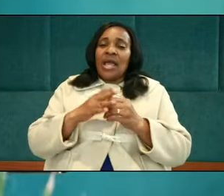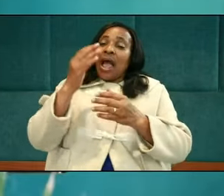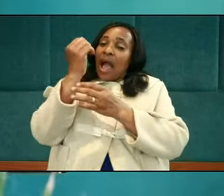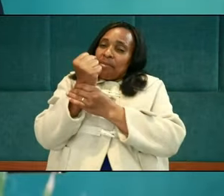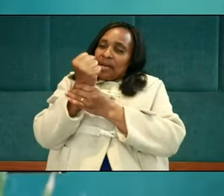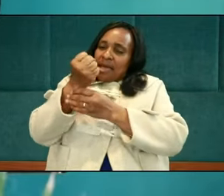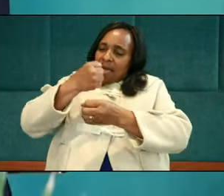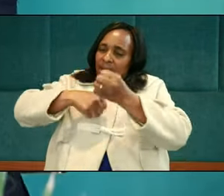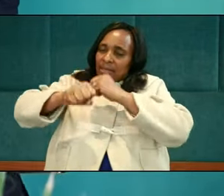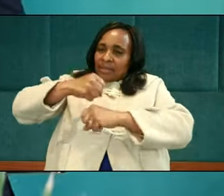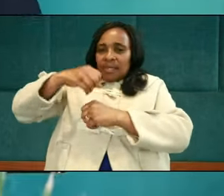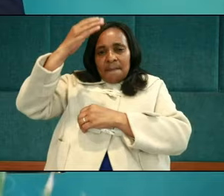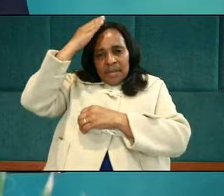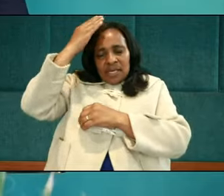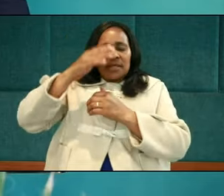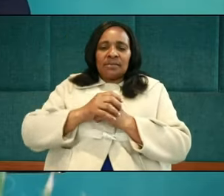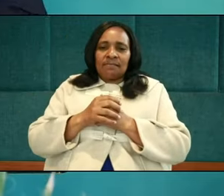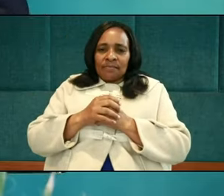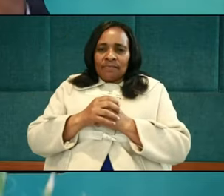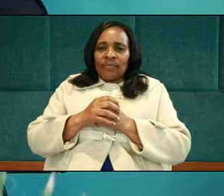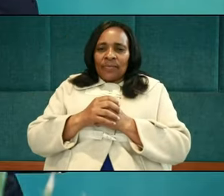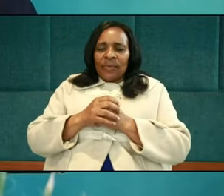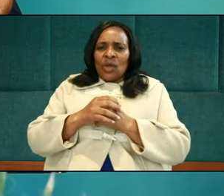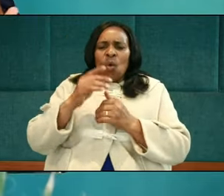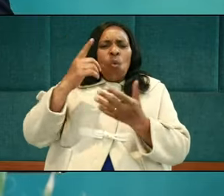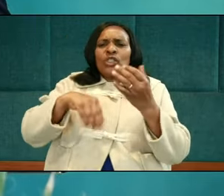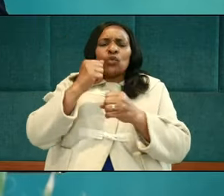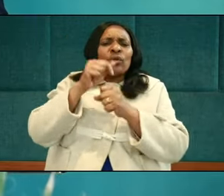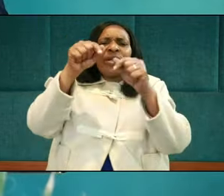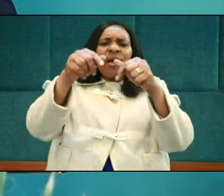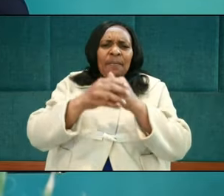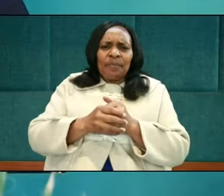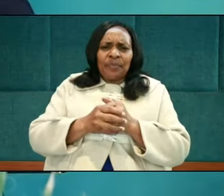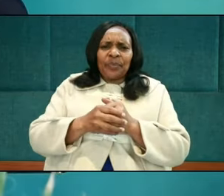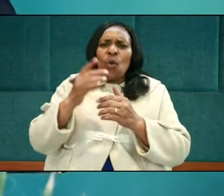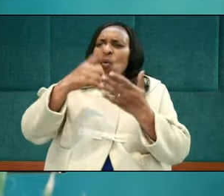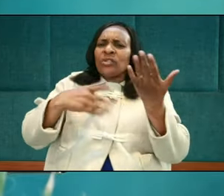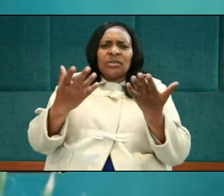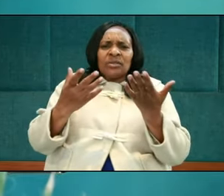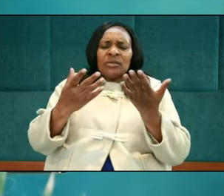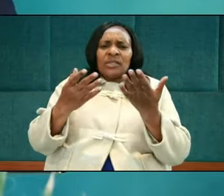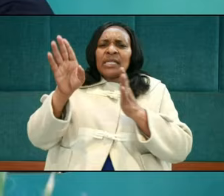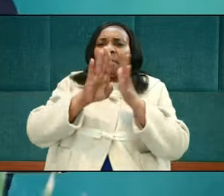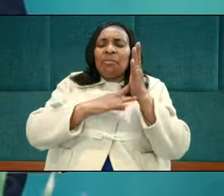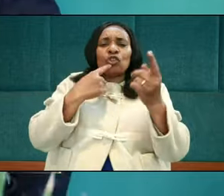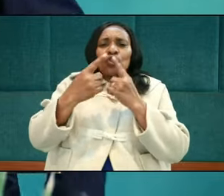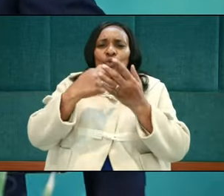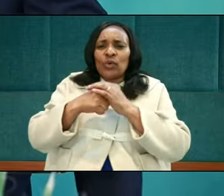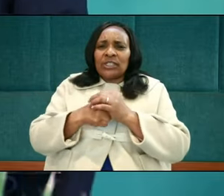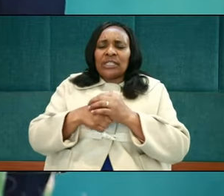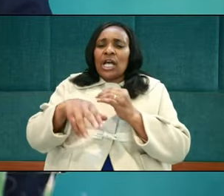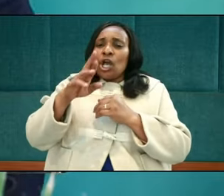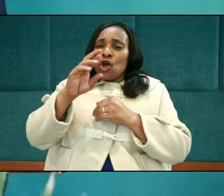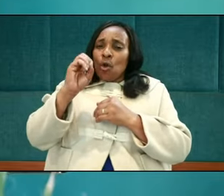Abraham exercises meekness. And what is he doing here? What he's doing is what the Bible speaks of in Romans